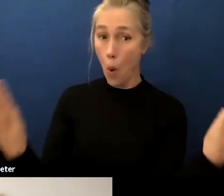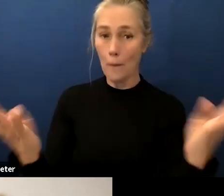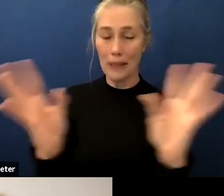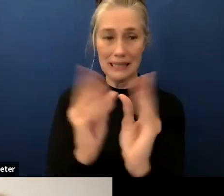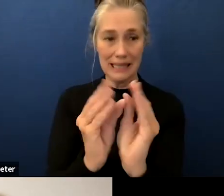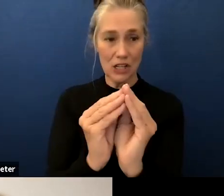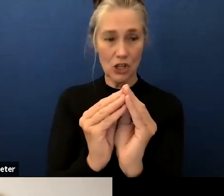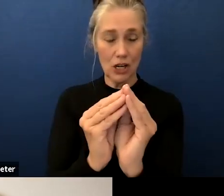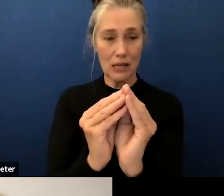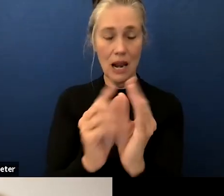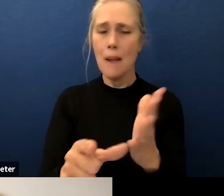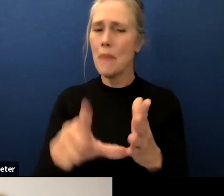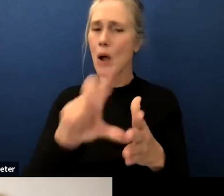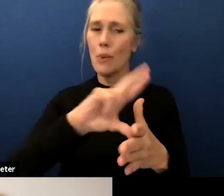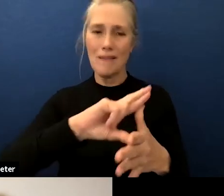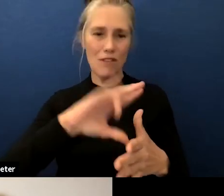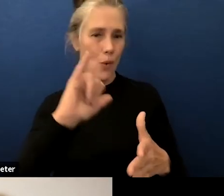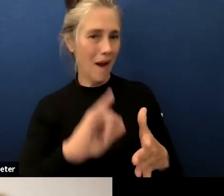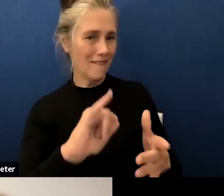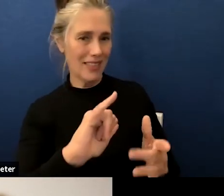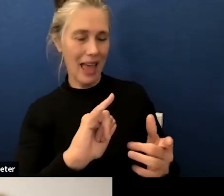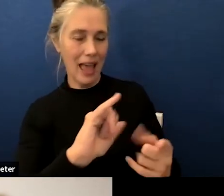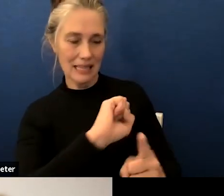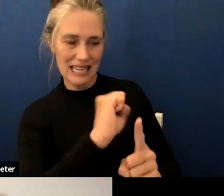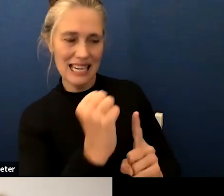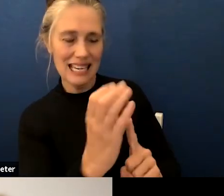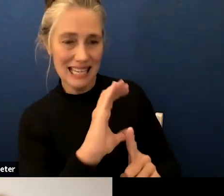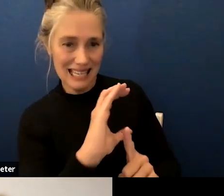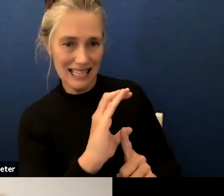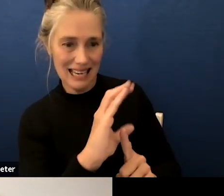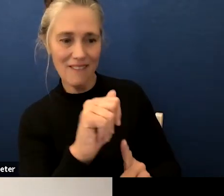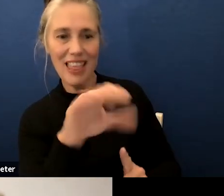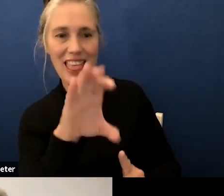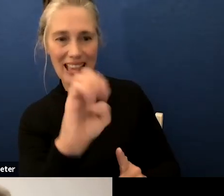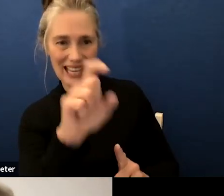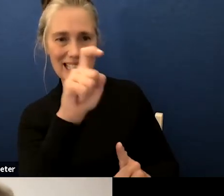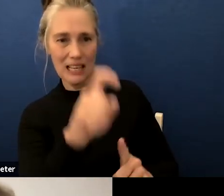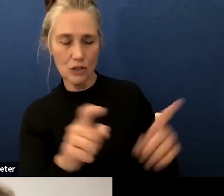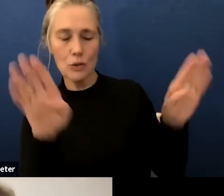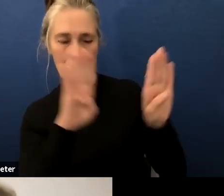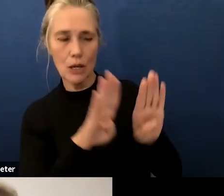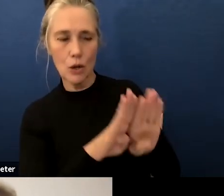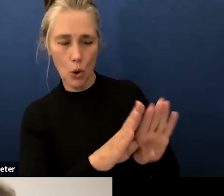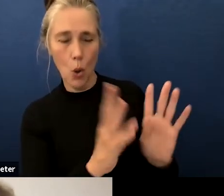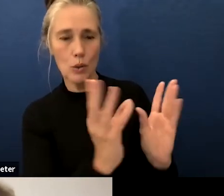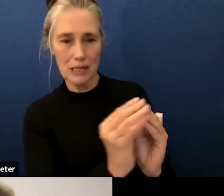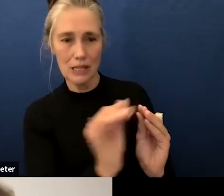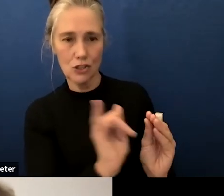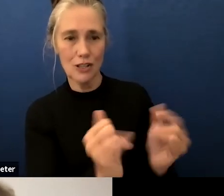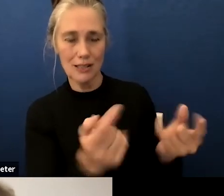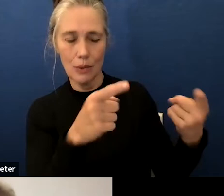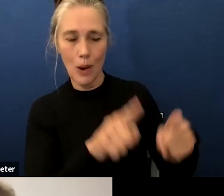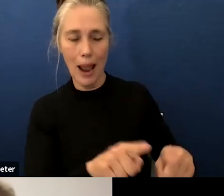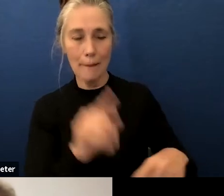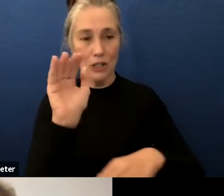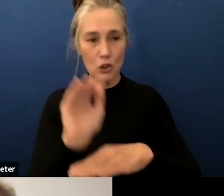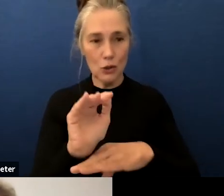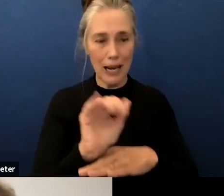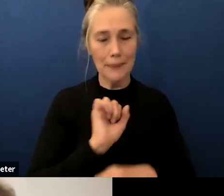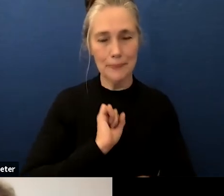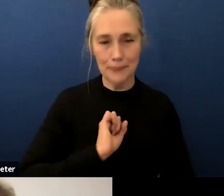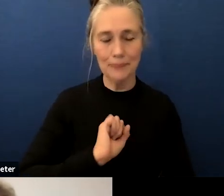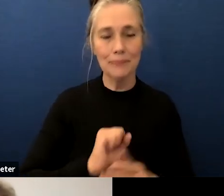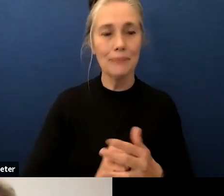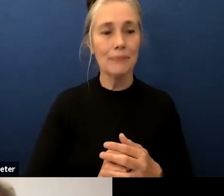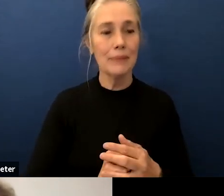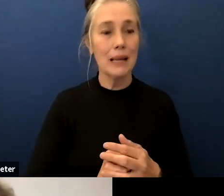of the student disciplinary case is completed in closed session as we did tonight excuse me so may